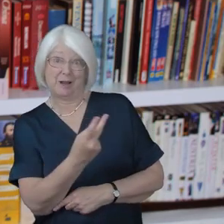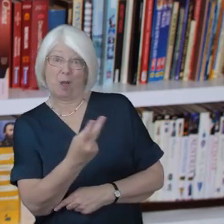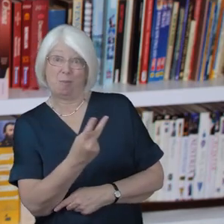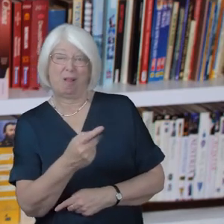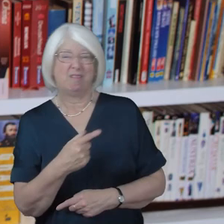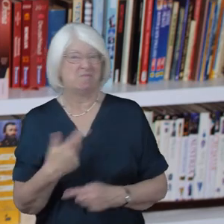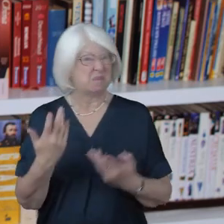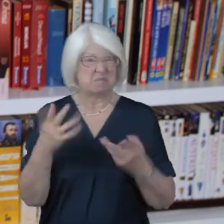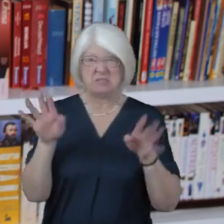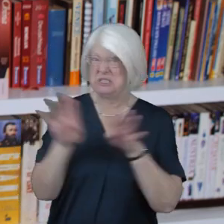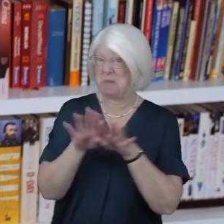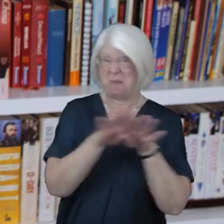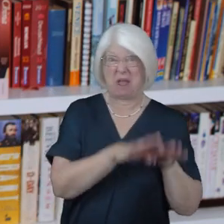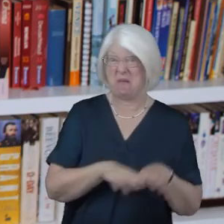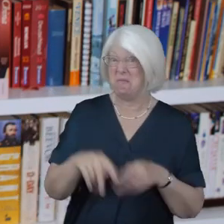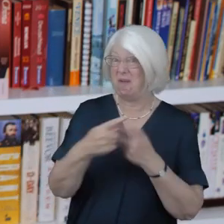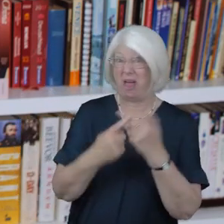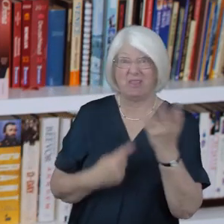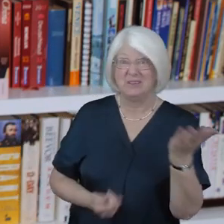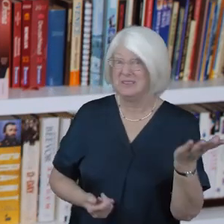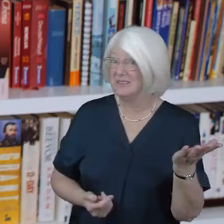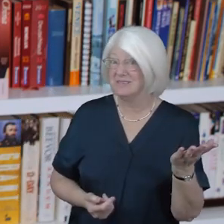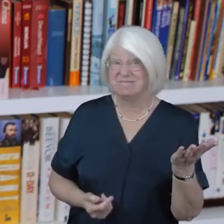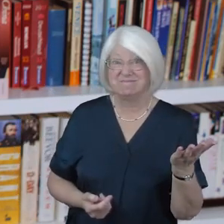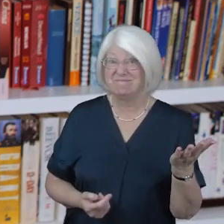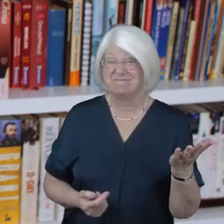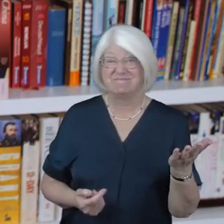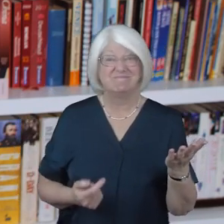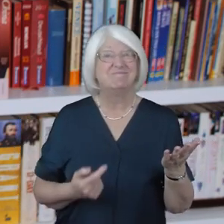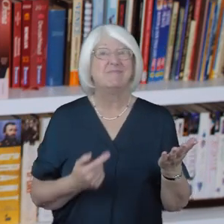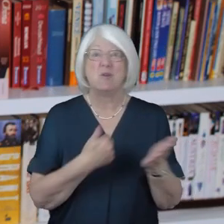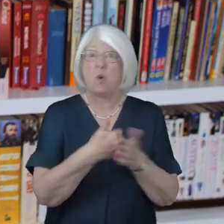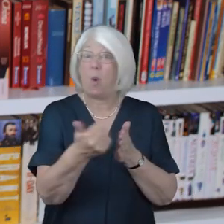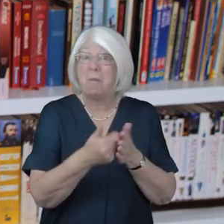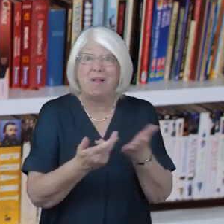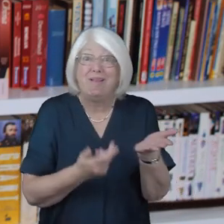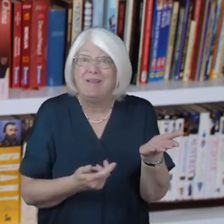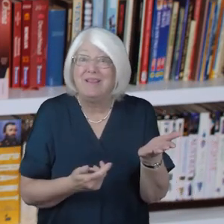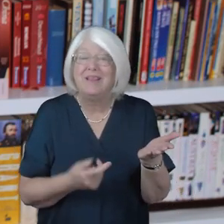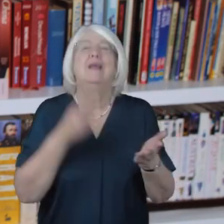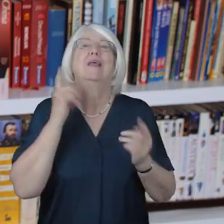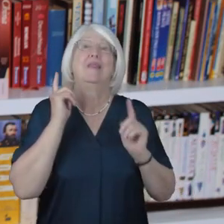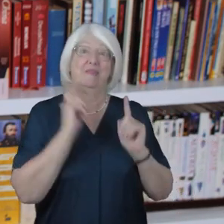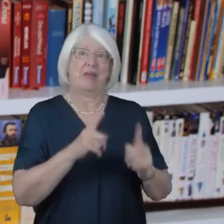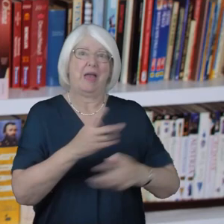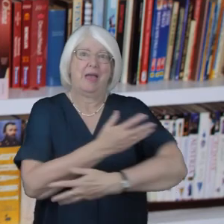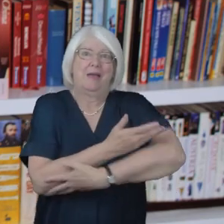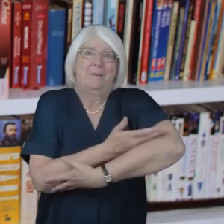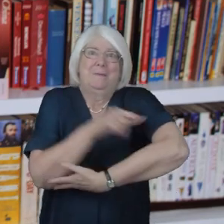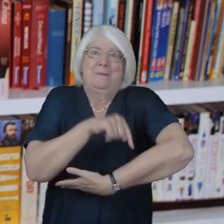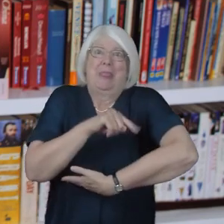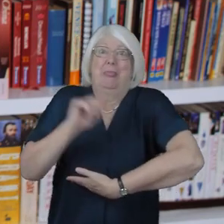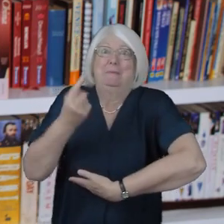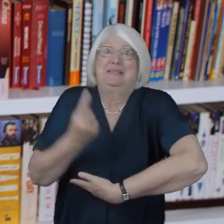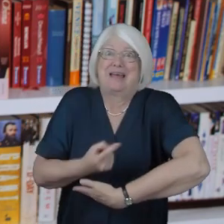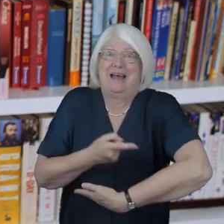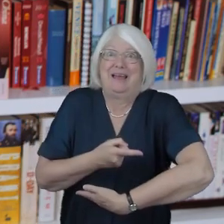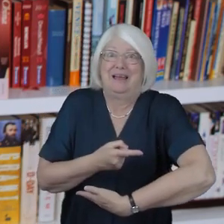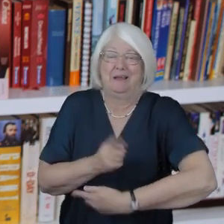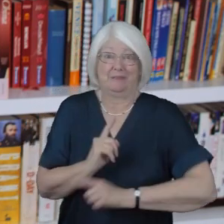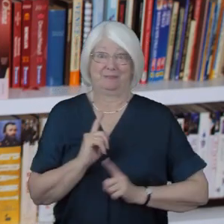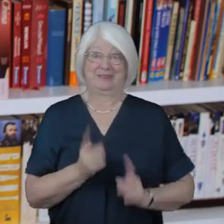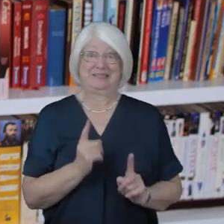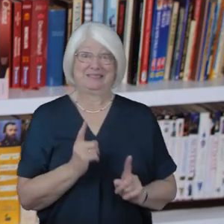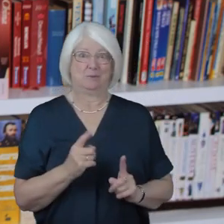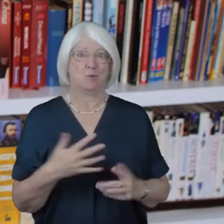like so many others through the doors day after day they were the ones carrying the Messiah and this was